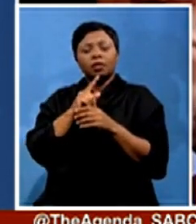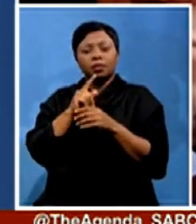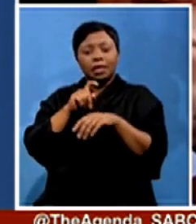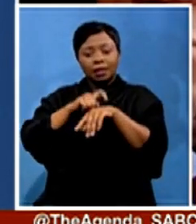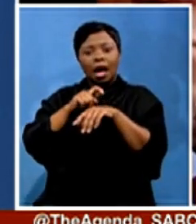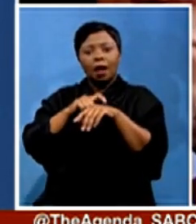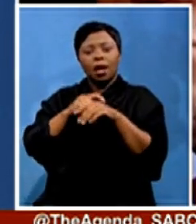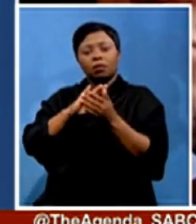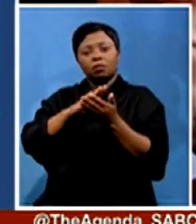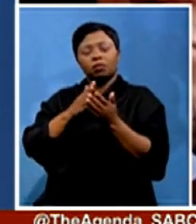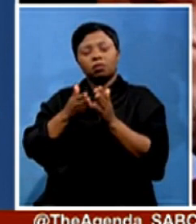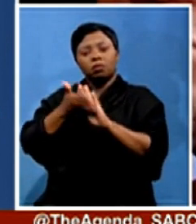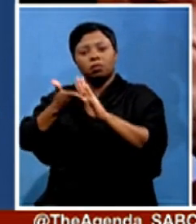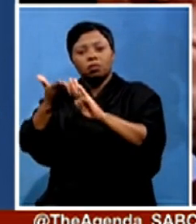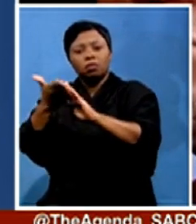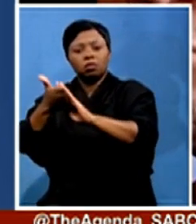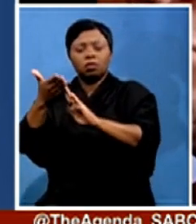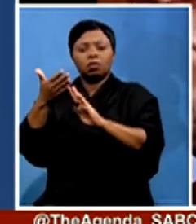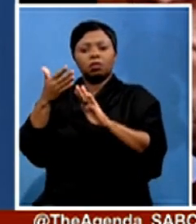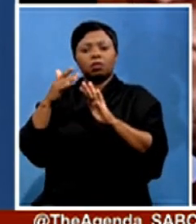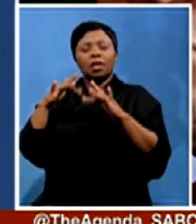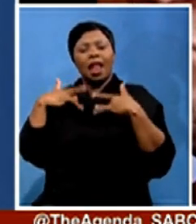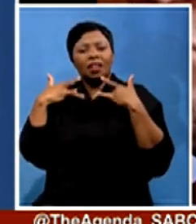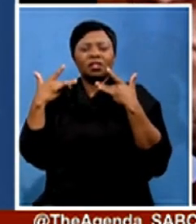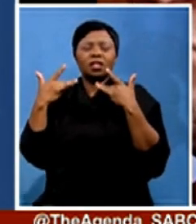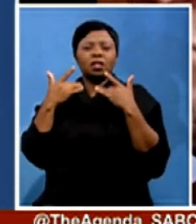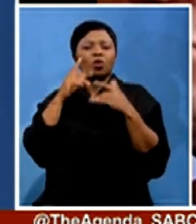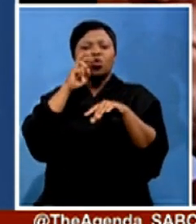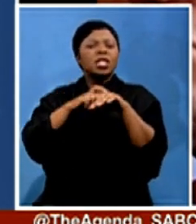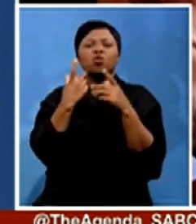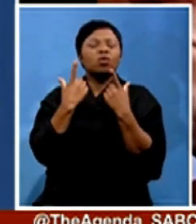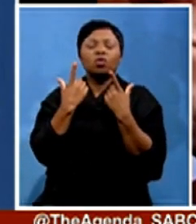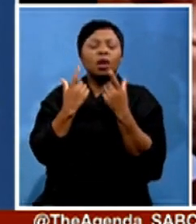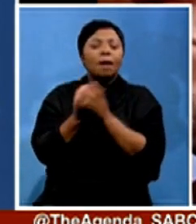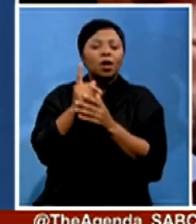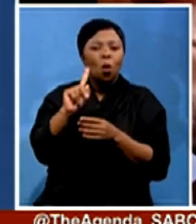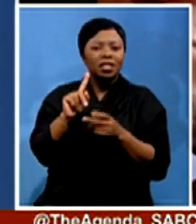livelihoods? What needs to happen? What sort of environment needs to be created for this to be achieved?